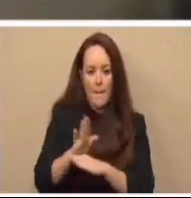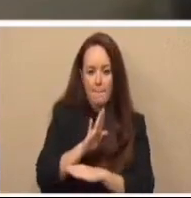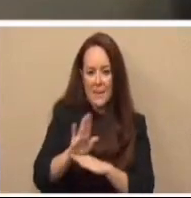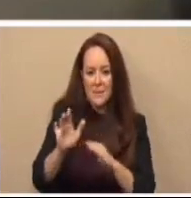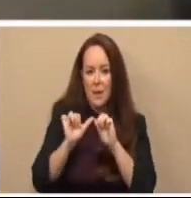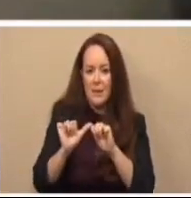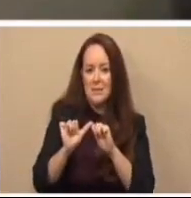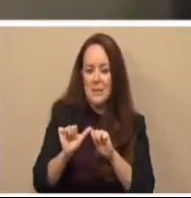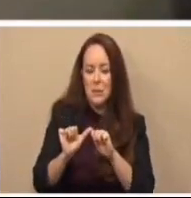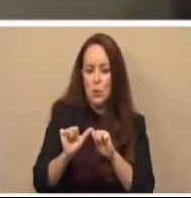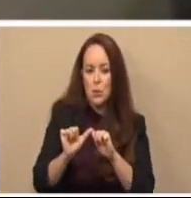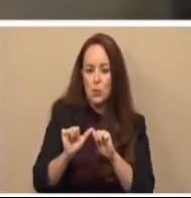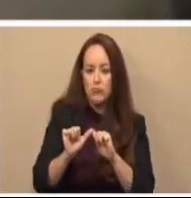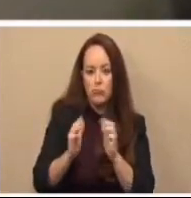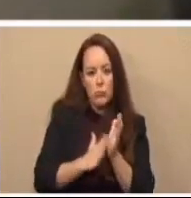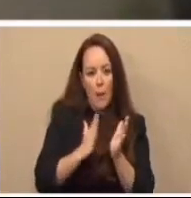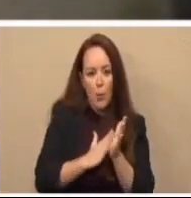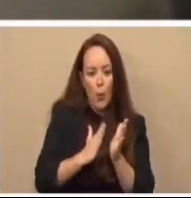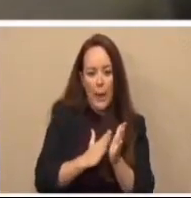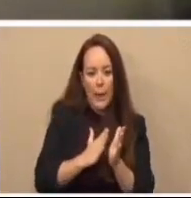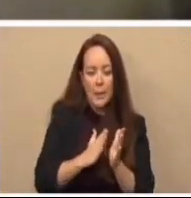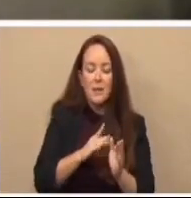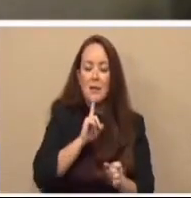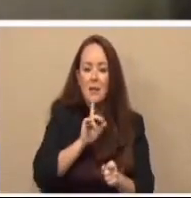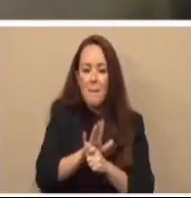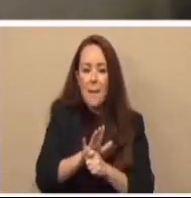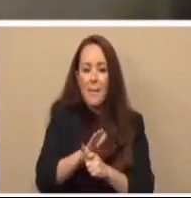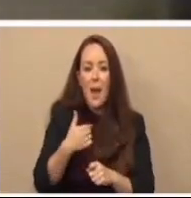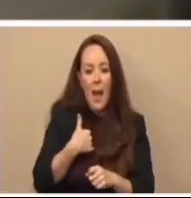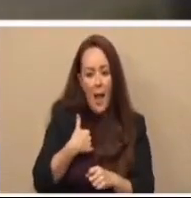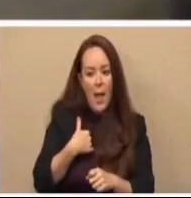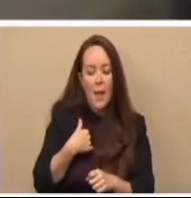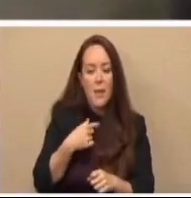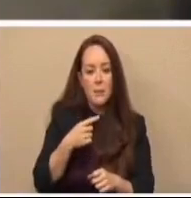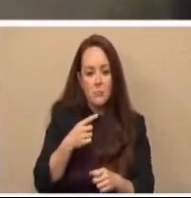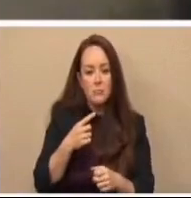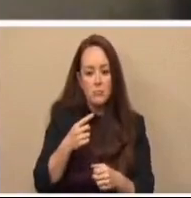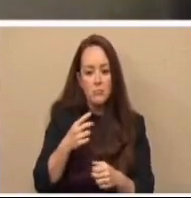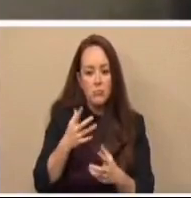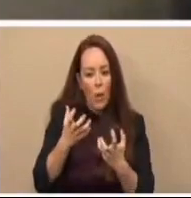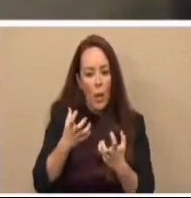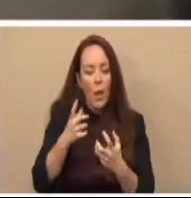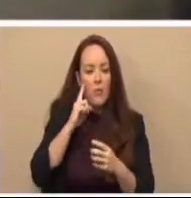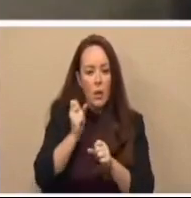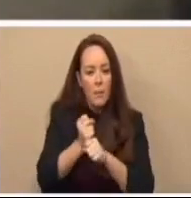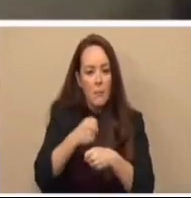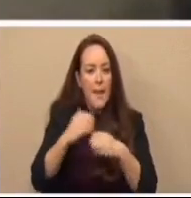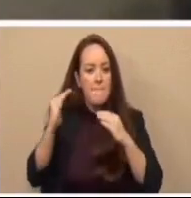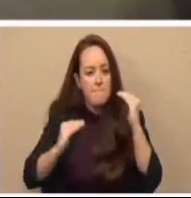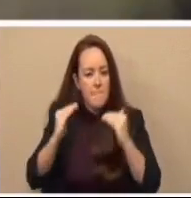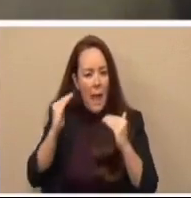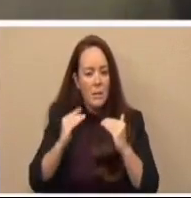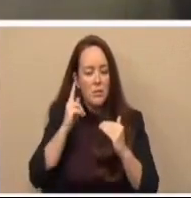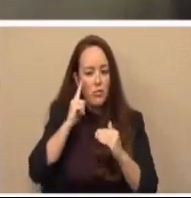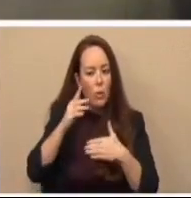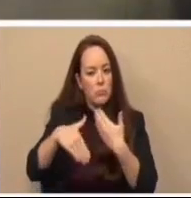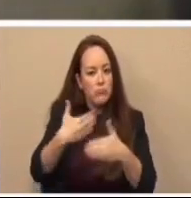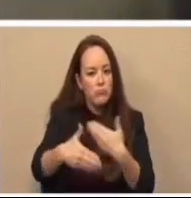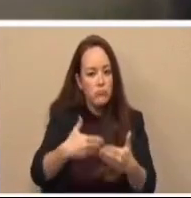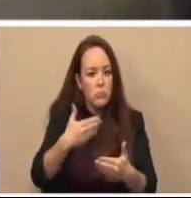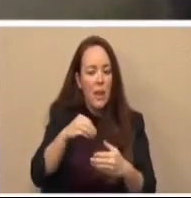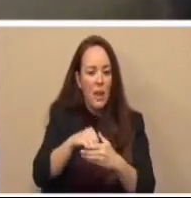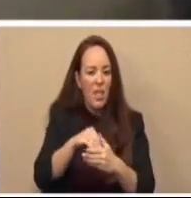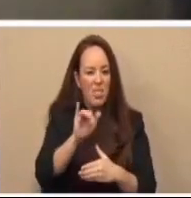continue to operate. It's a commitment that I've made to create that balance and to continue going forward in that